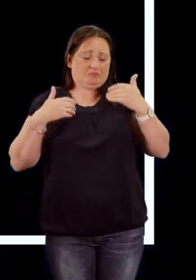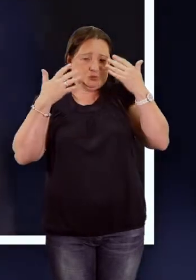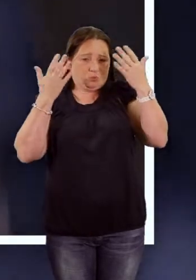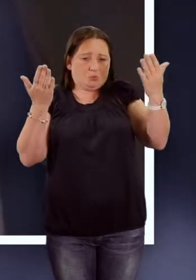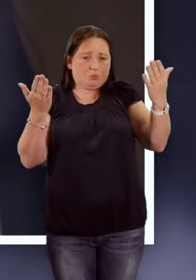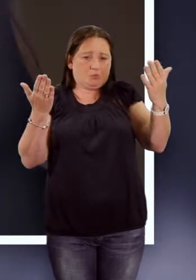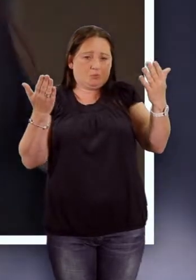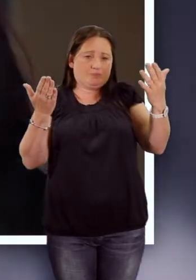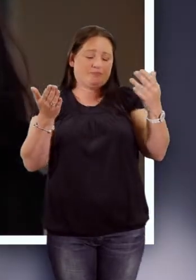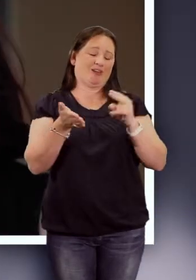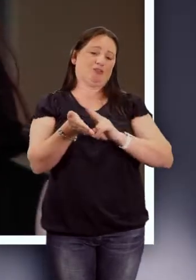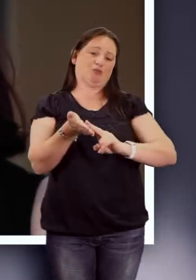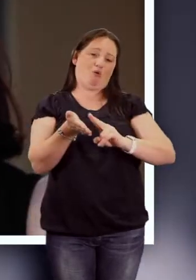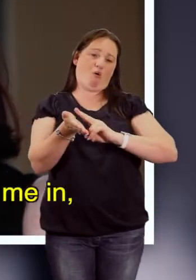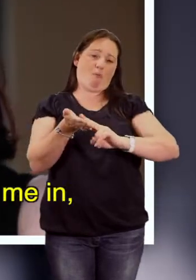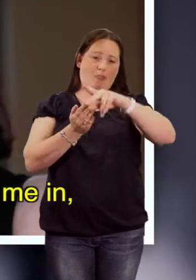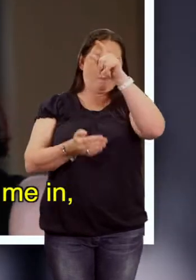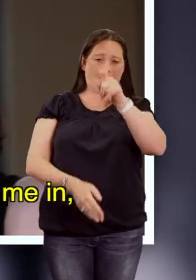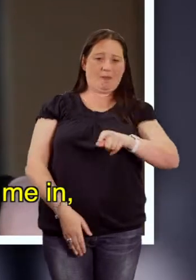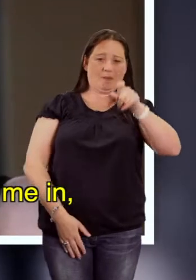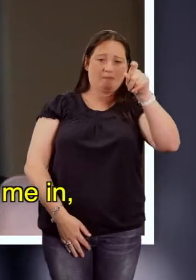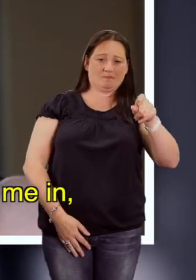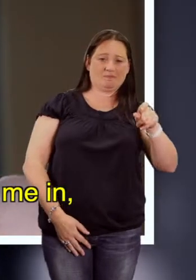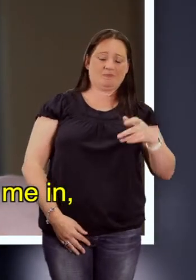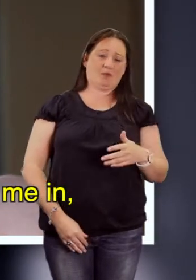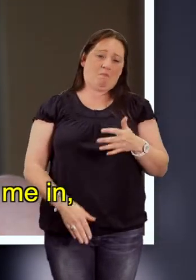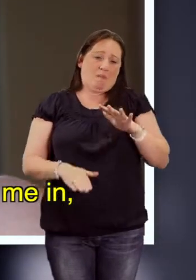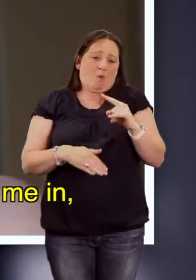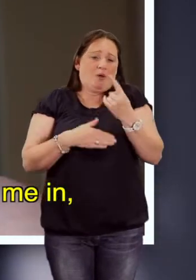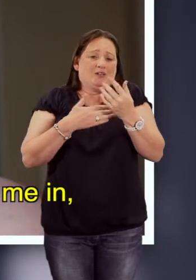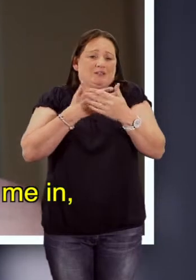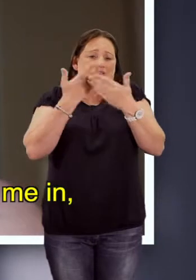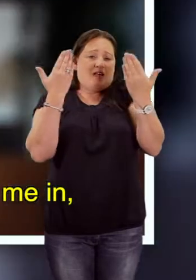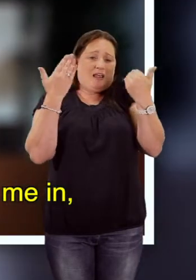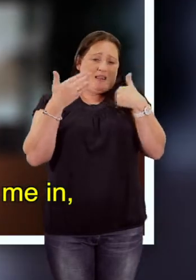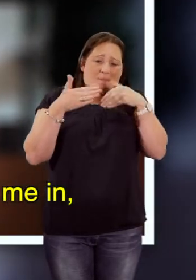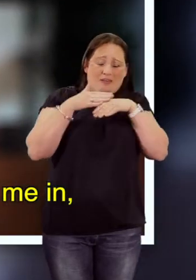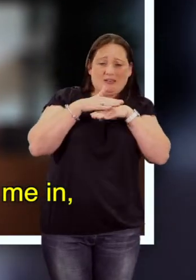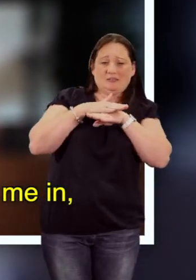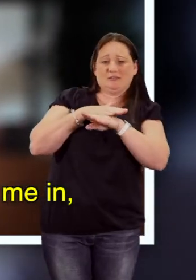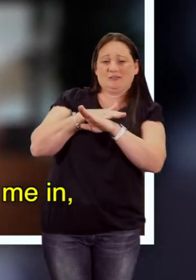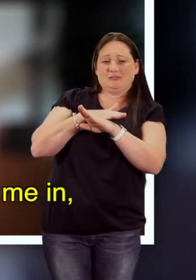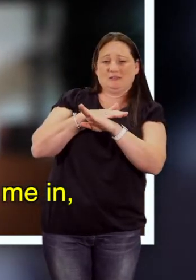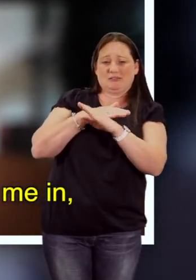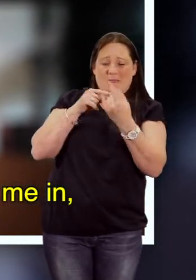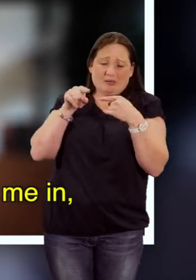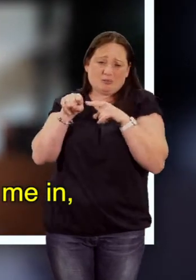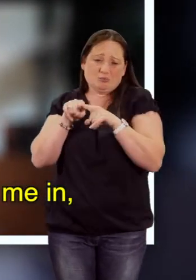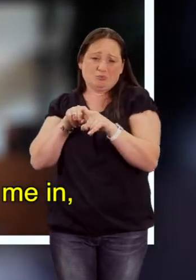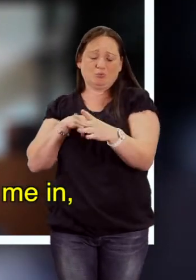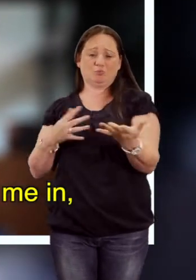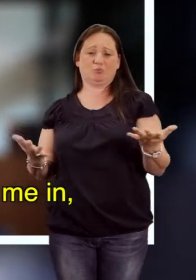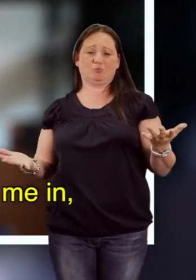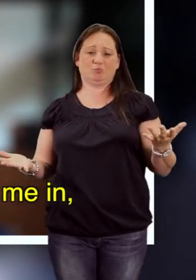know. people. If only one day they would let me in and just